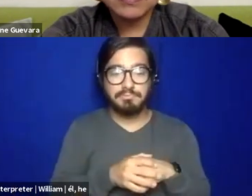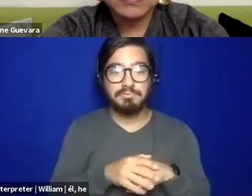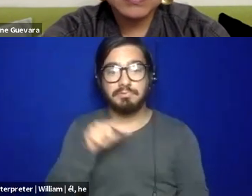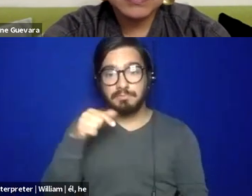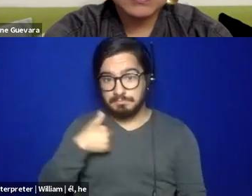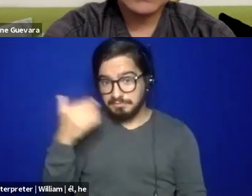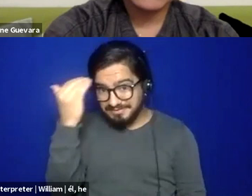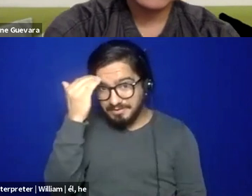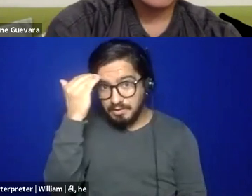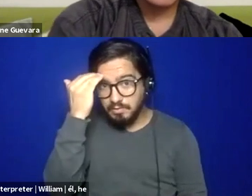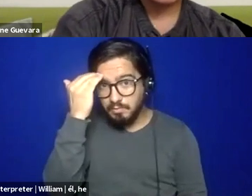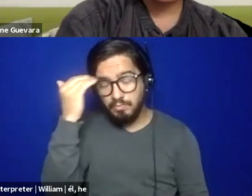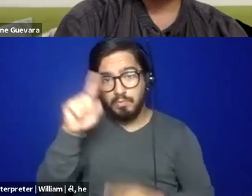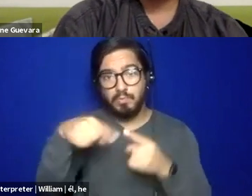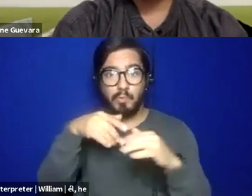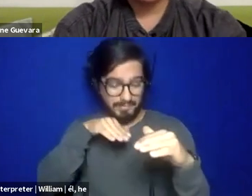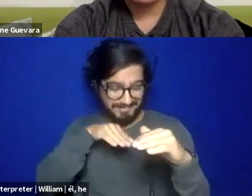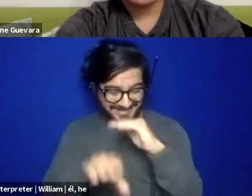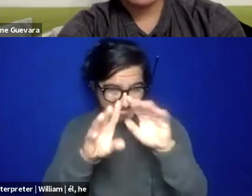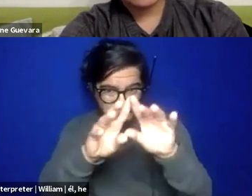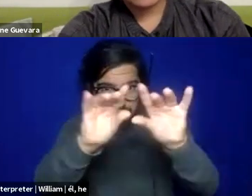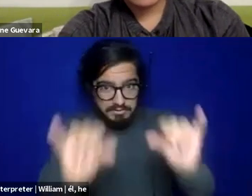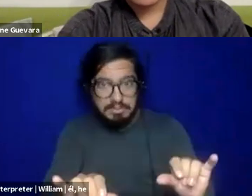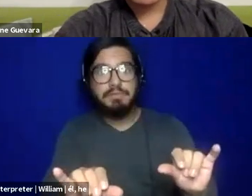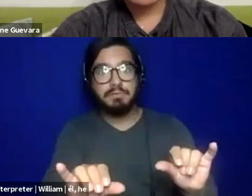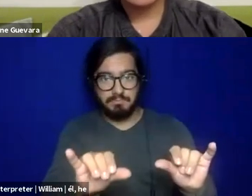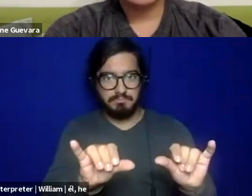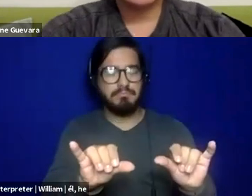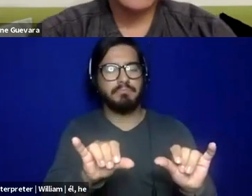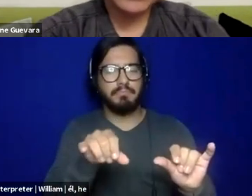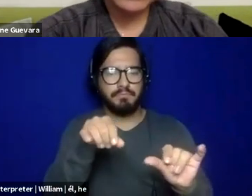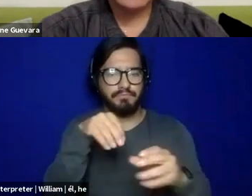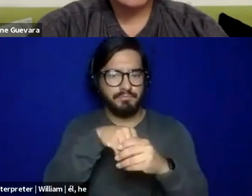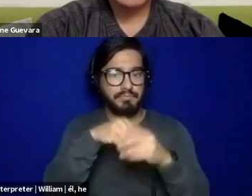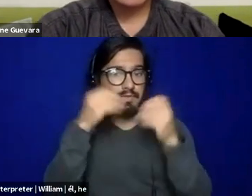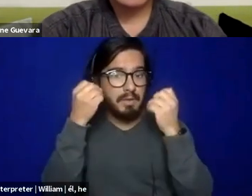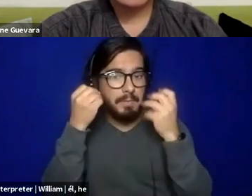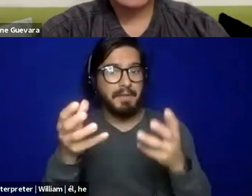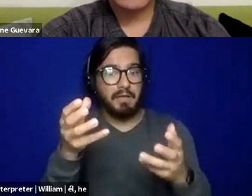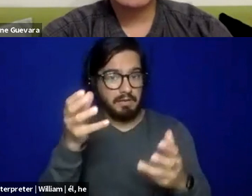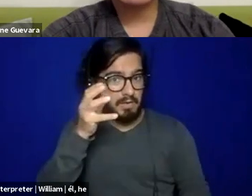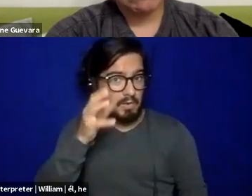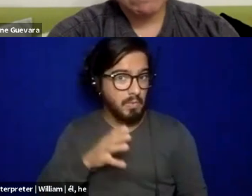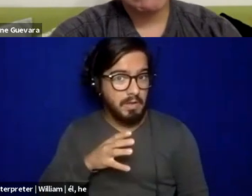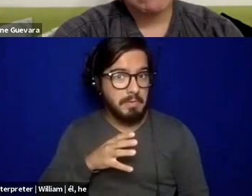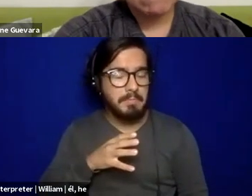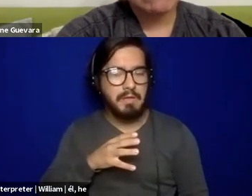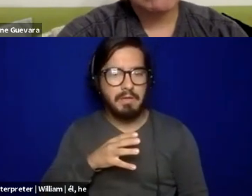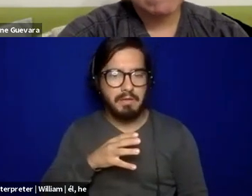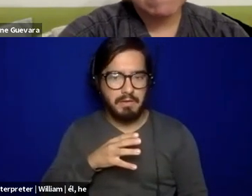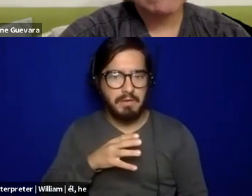of when we go into that system is that there are a lot of women who haven't been helped in